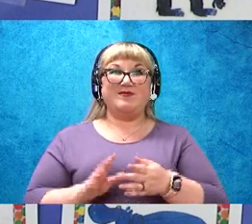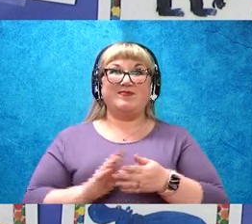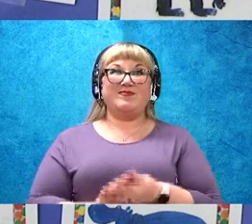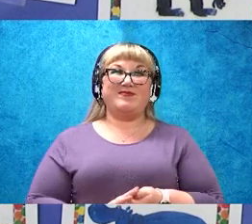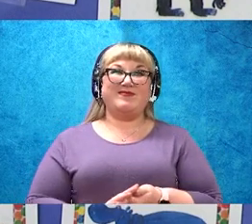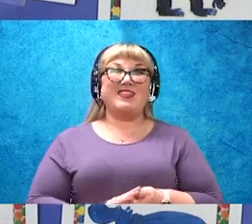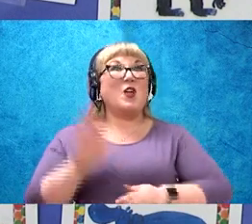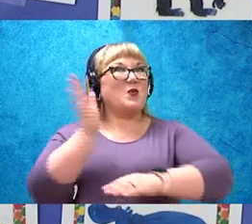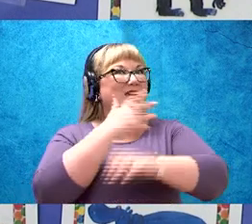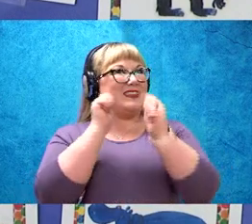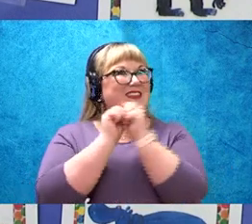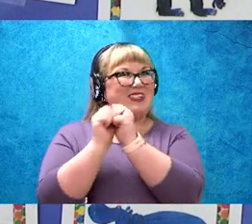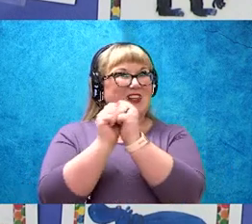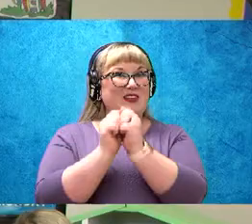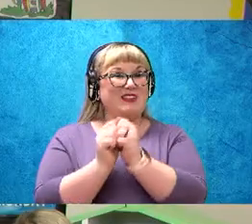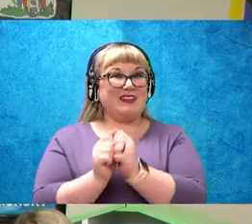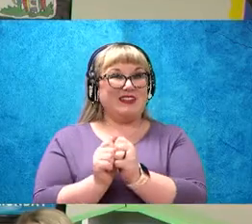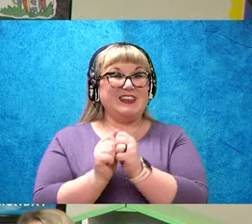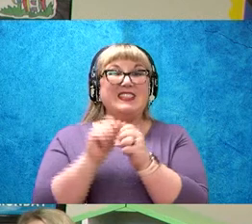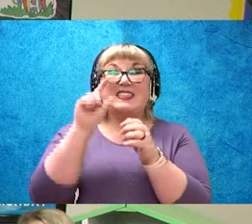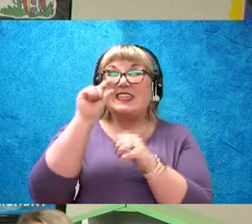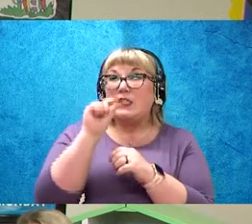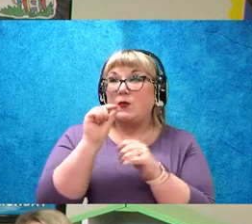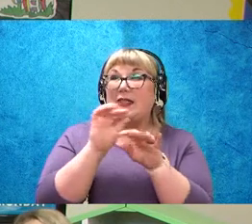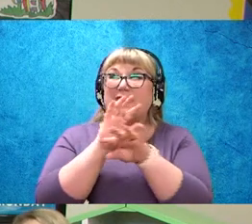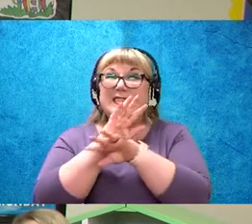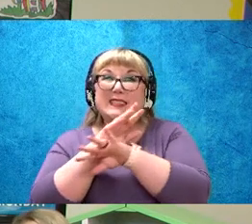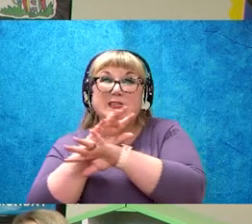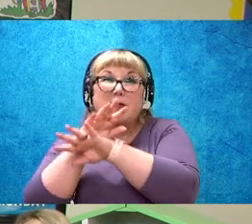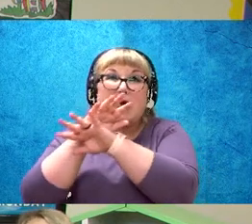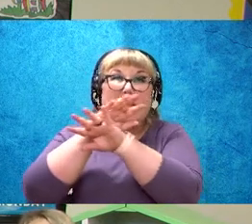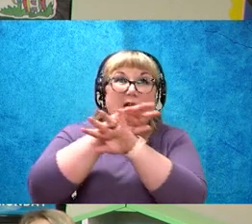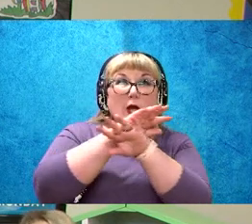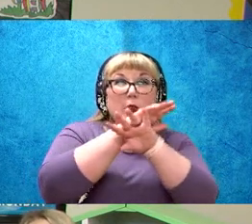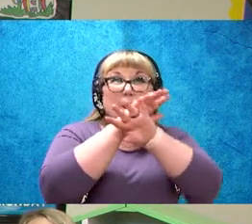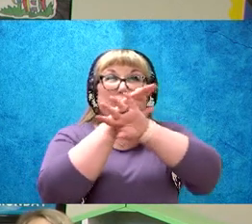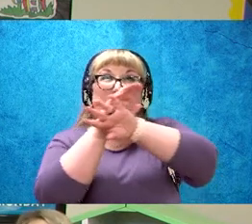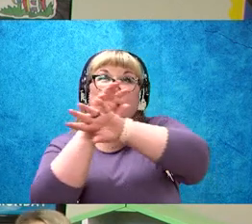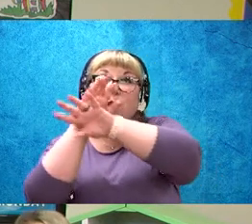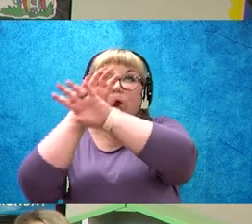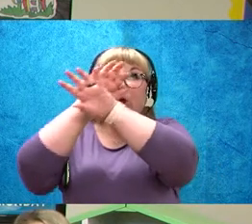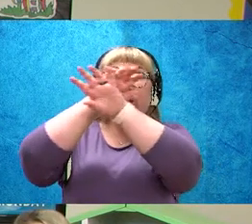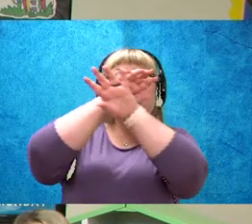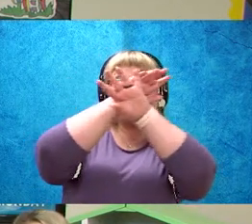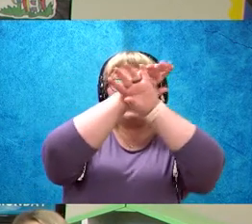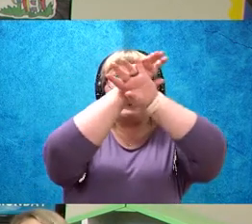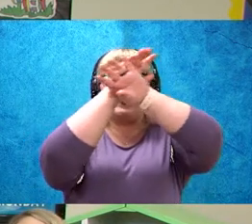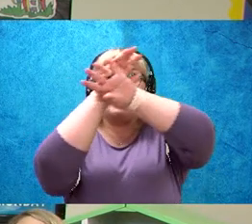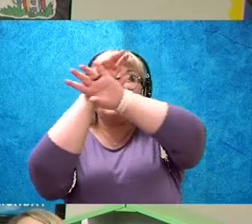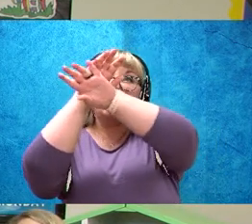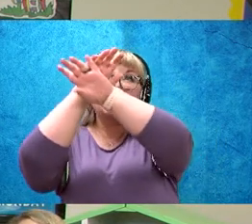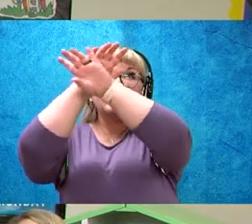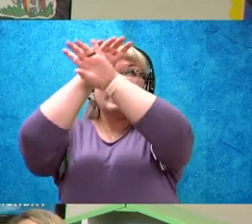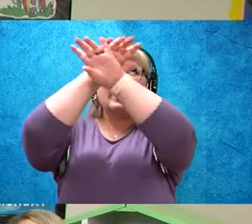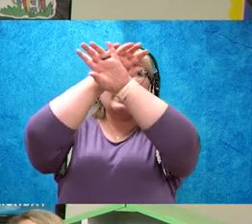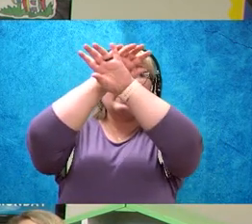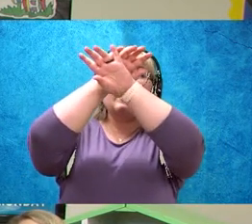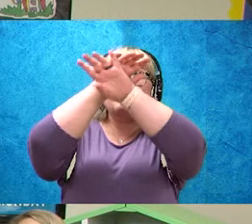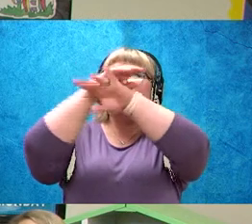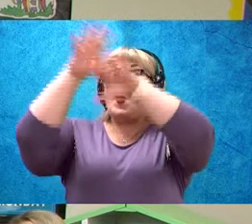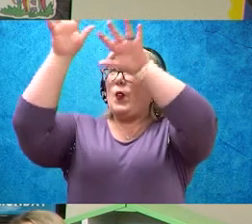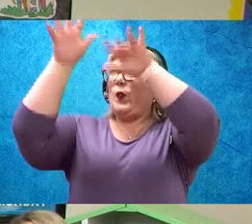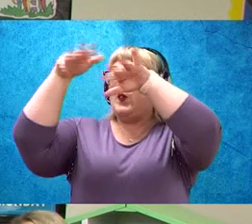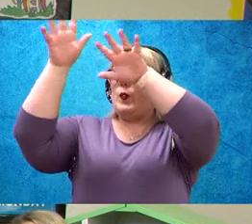let's sing together. The Itsy Bitsy Spider went up the water spout.